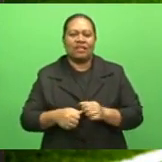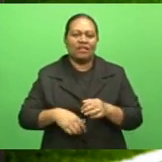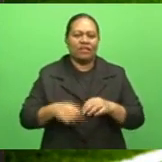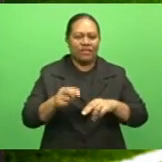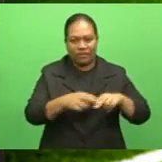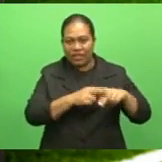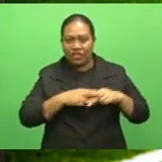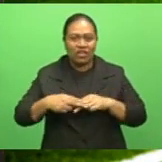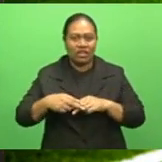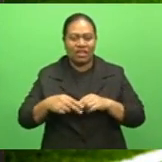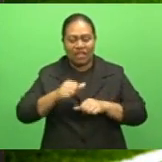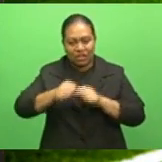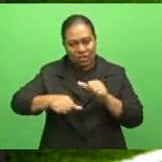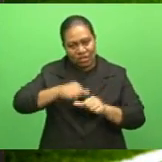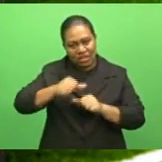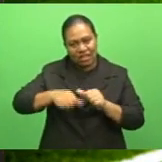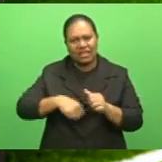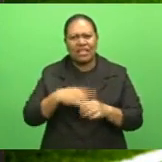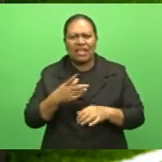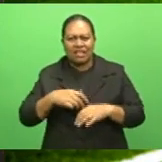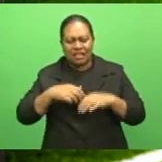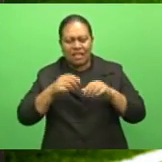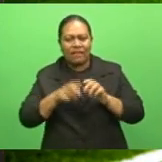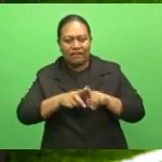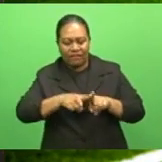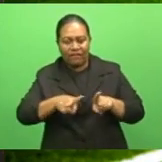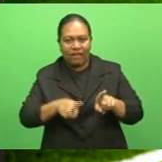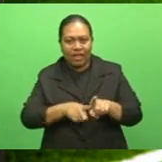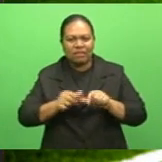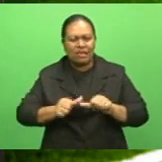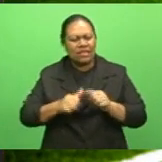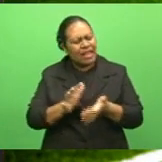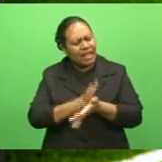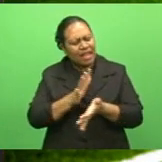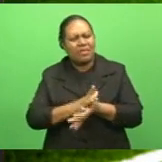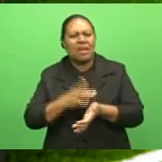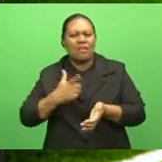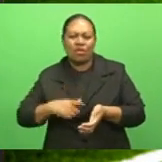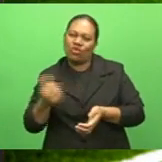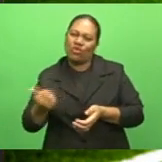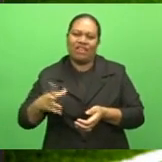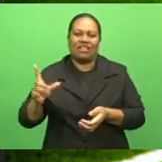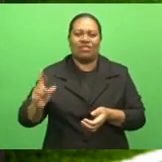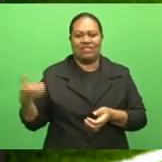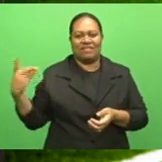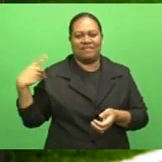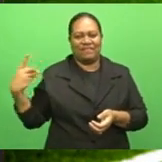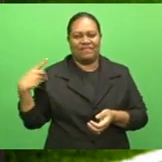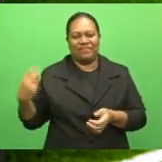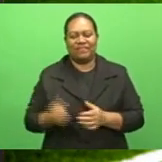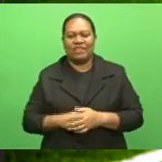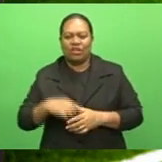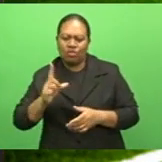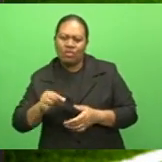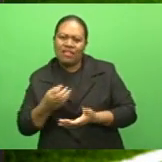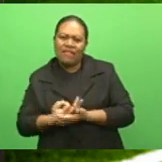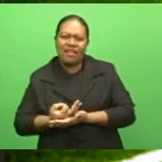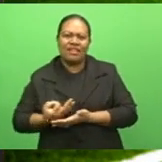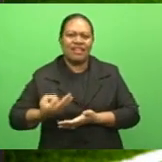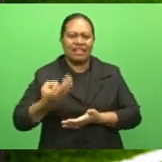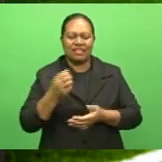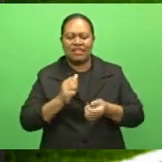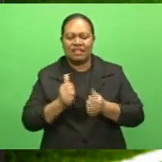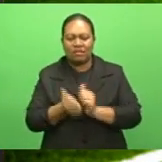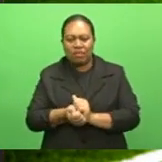Vice President Ayaz Moussa says he is happy to have played his part in revitalizing the finances of the sport under the